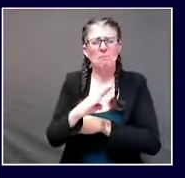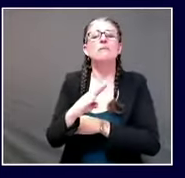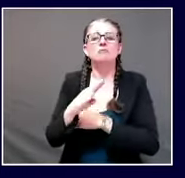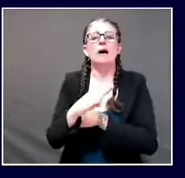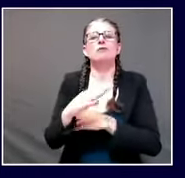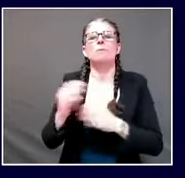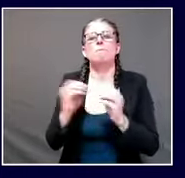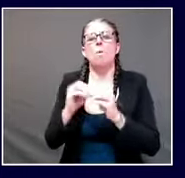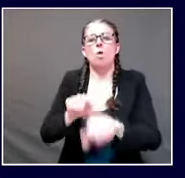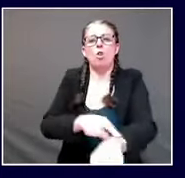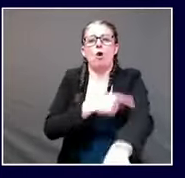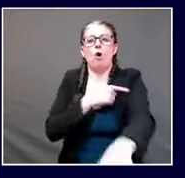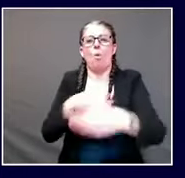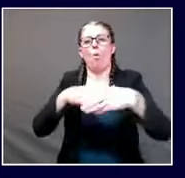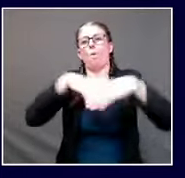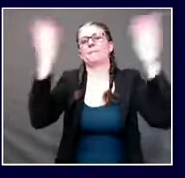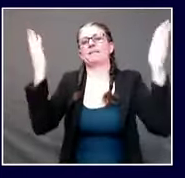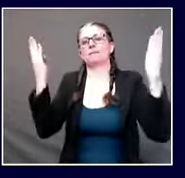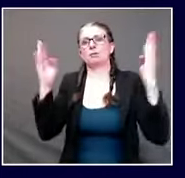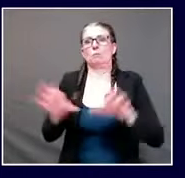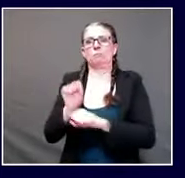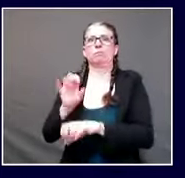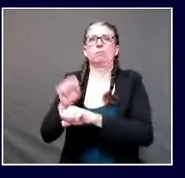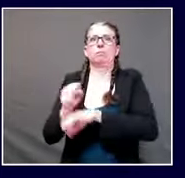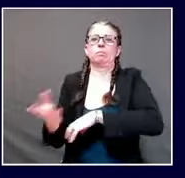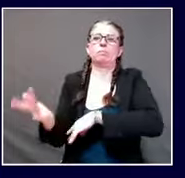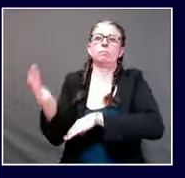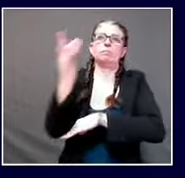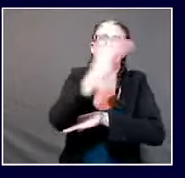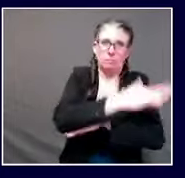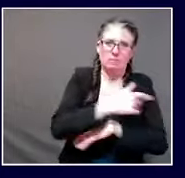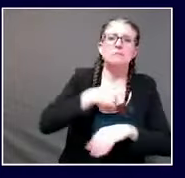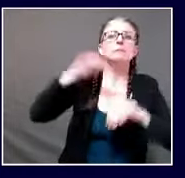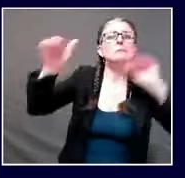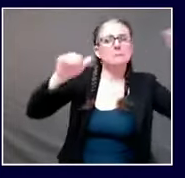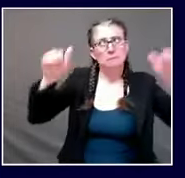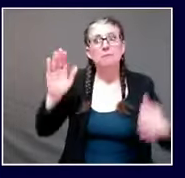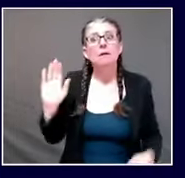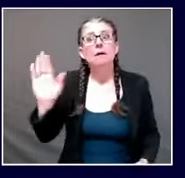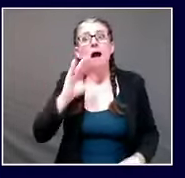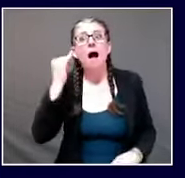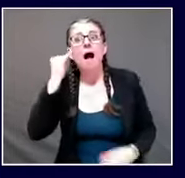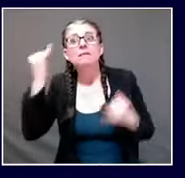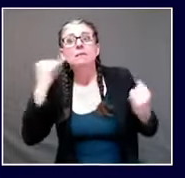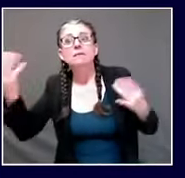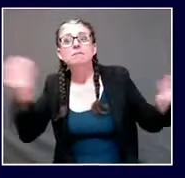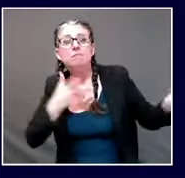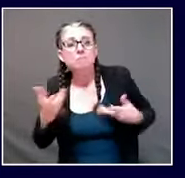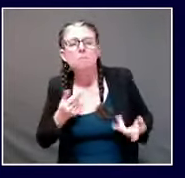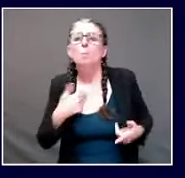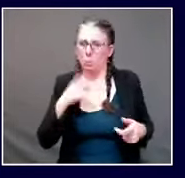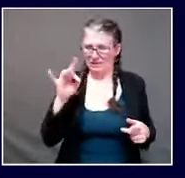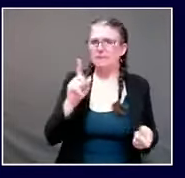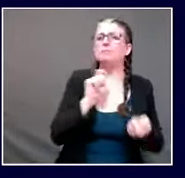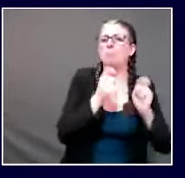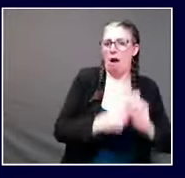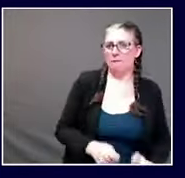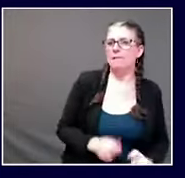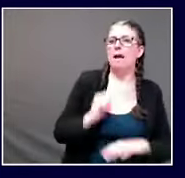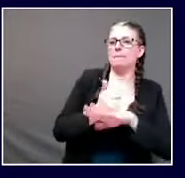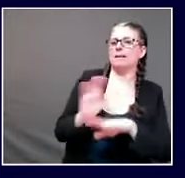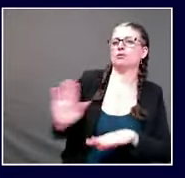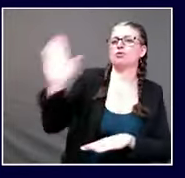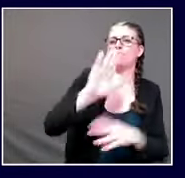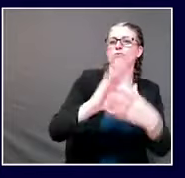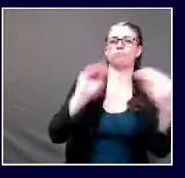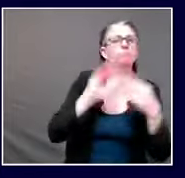implement them as soon as next week but we also recognize that as dr shah said this will go on longer than all of us would hope